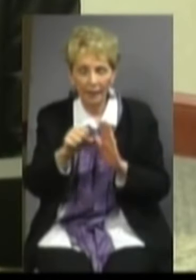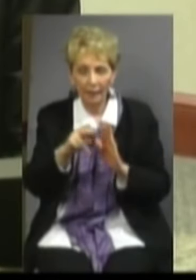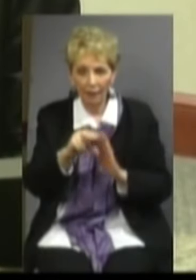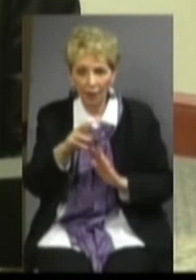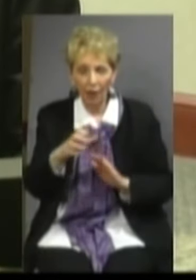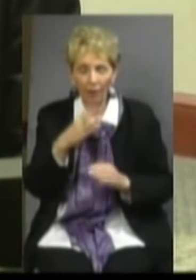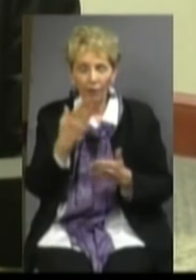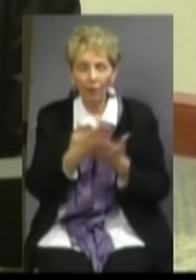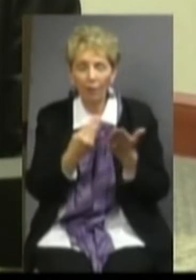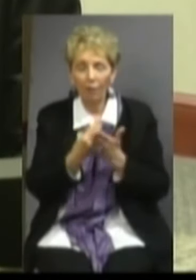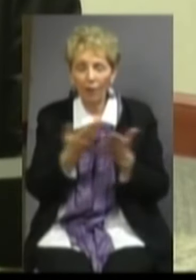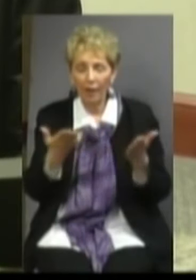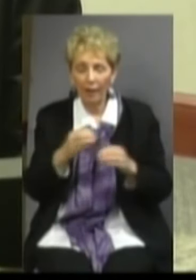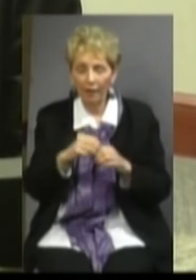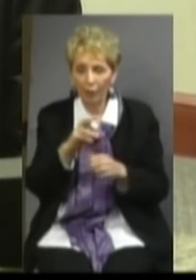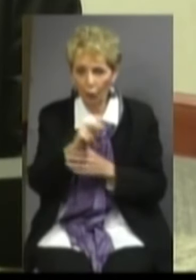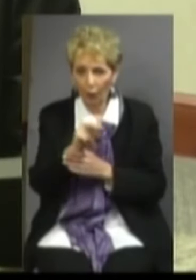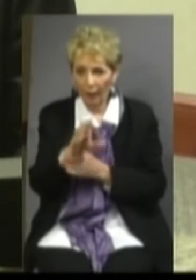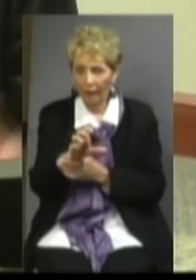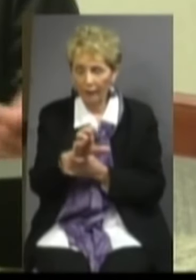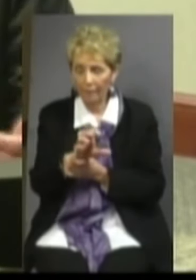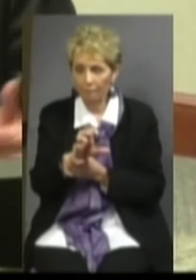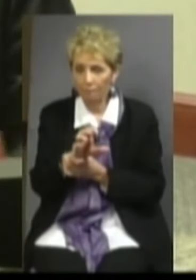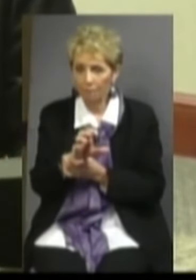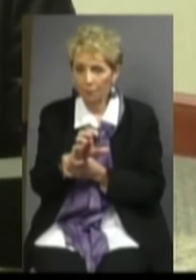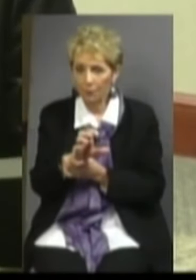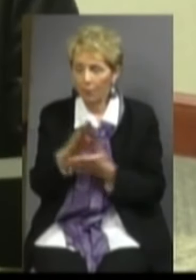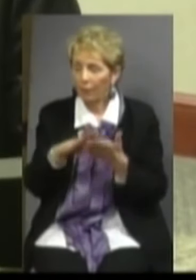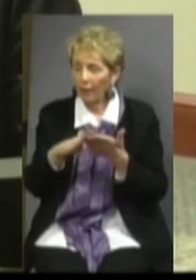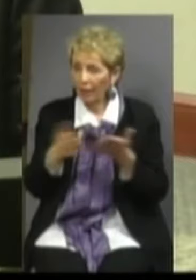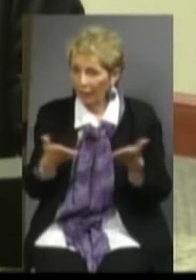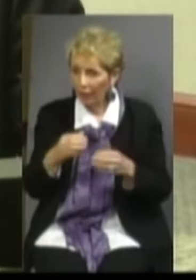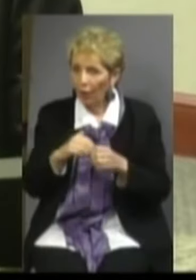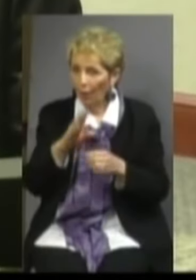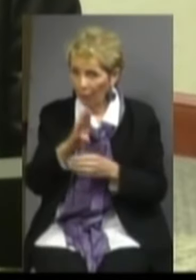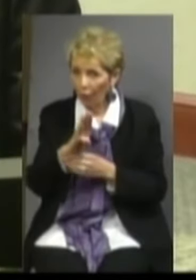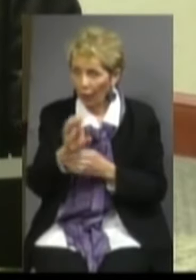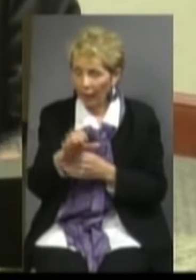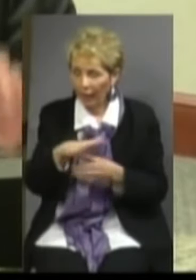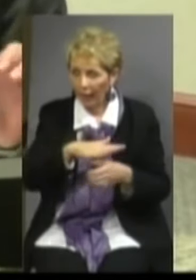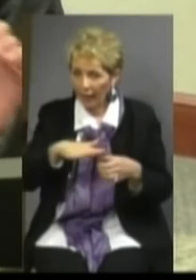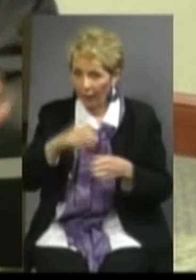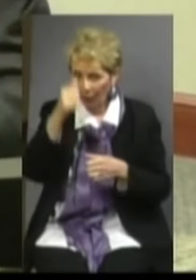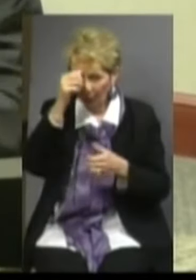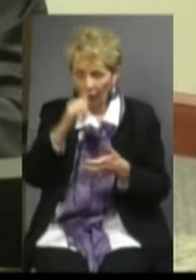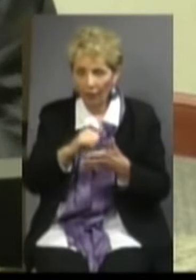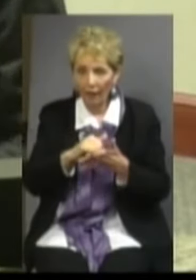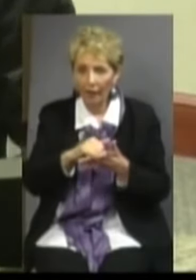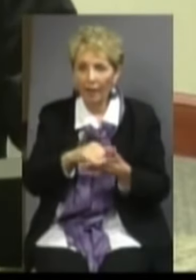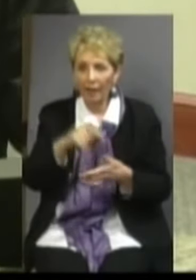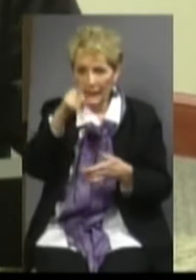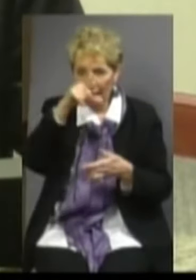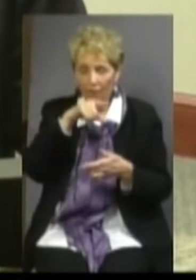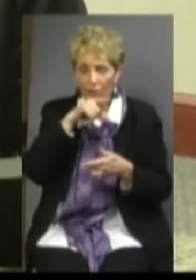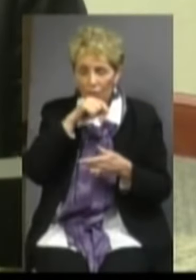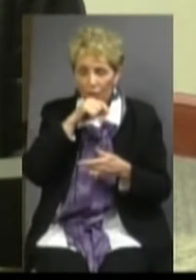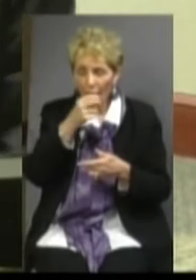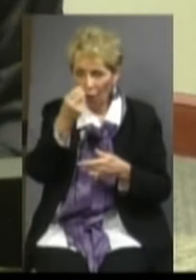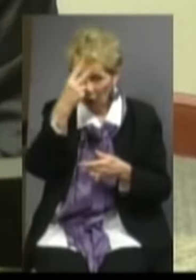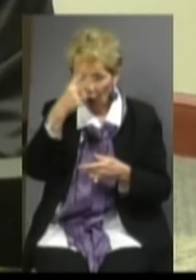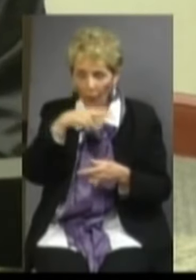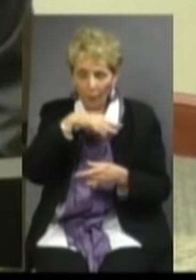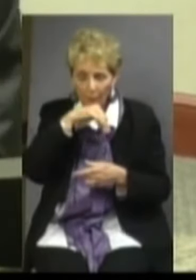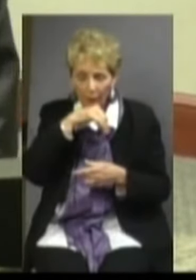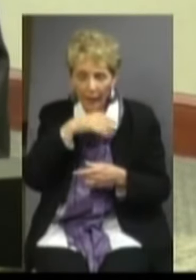funds will be used here in North Carolina. Or, excuse me, will be used right here in Burke County. Remember the chickens, pigs, and goats that I referenced earlier? We